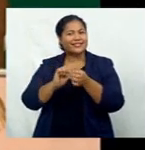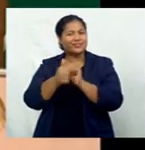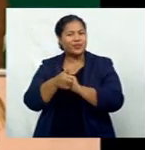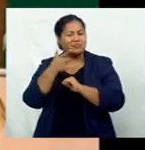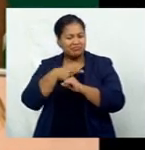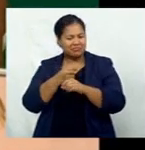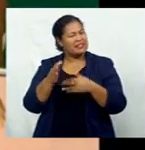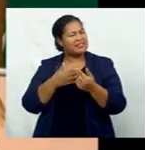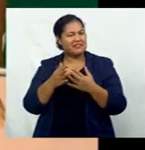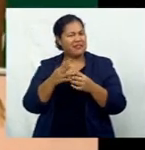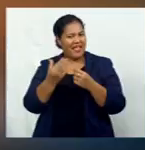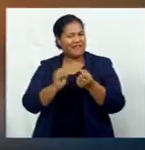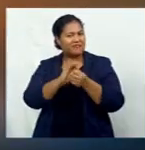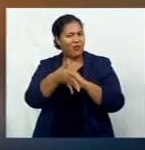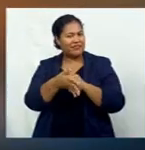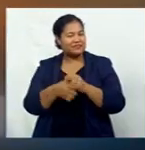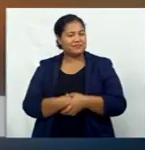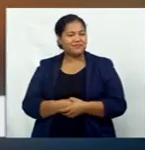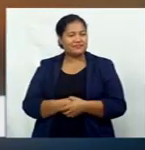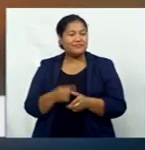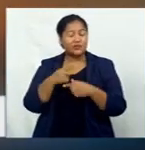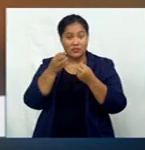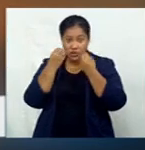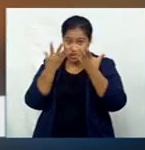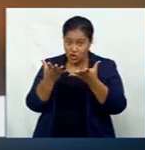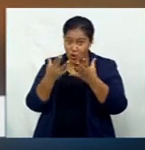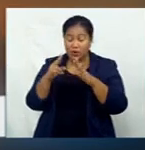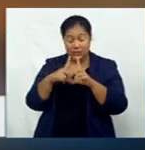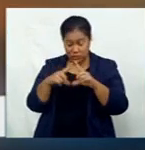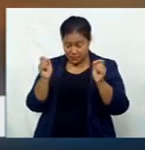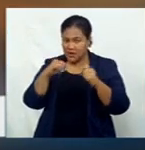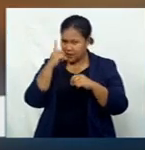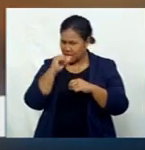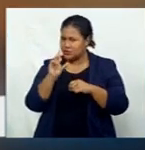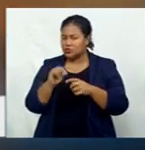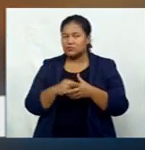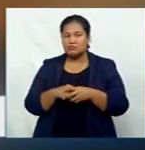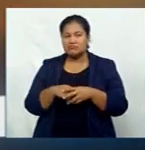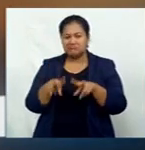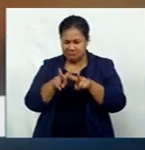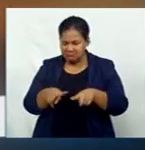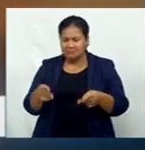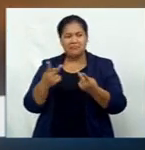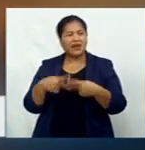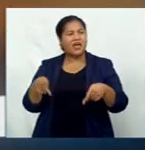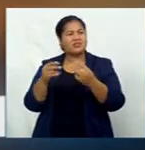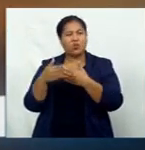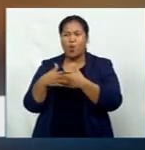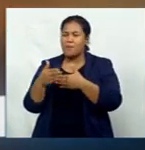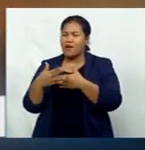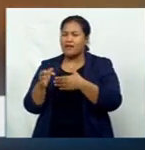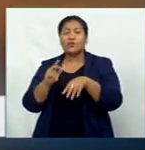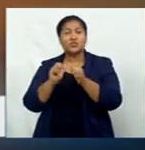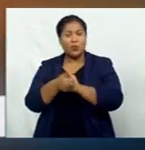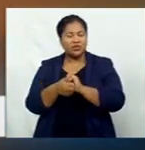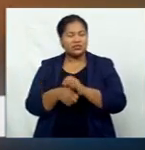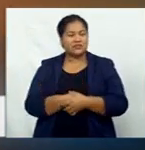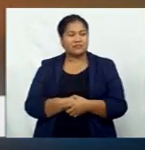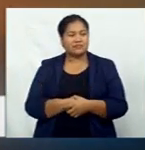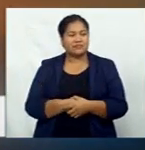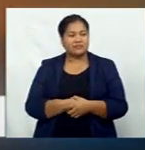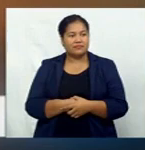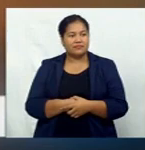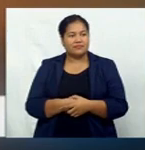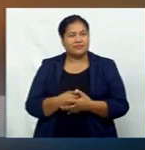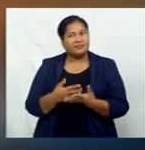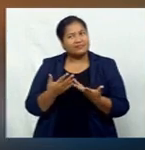crisis. We showed in Japan that it can be done. The venues were open for these competitions and it's just a